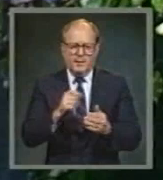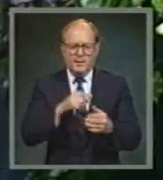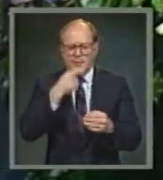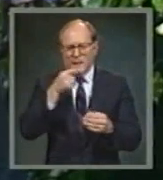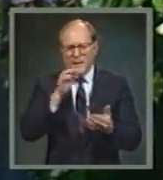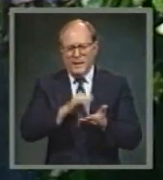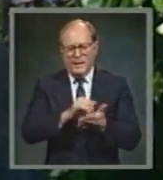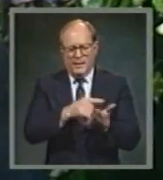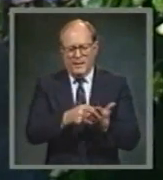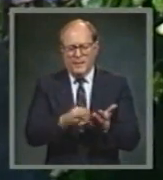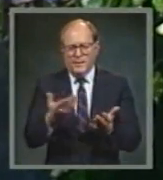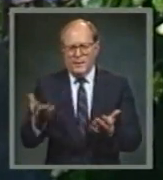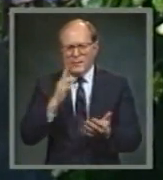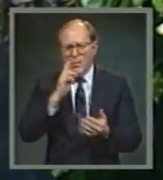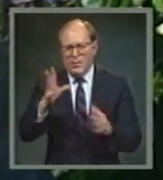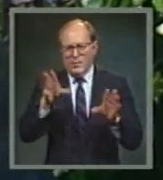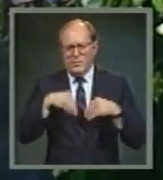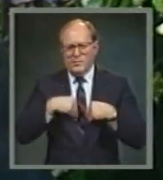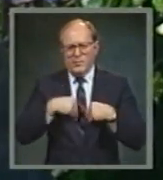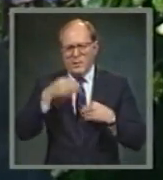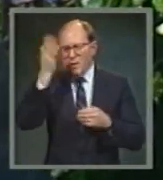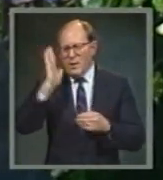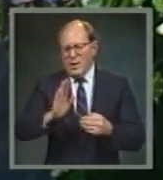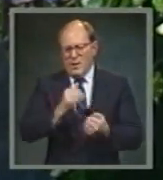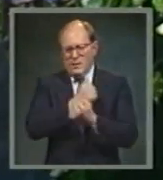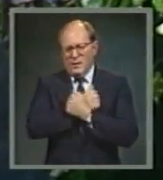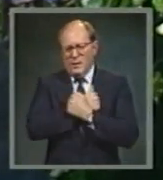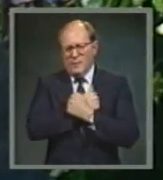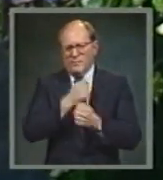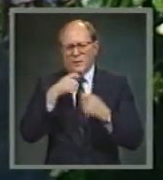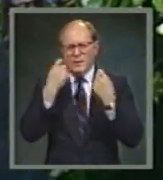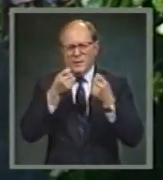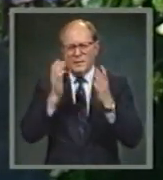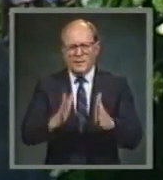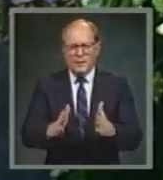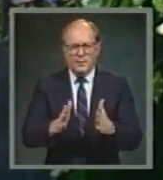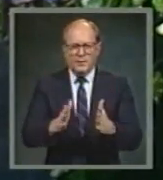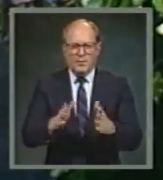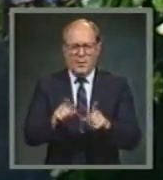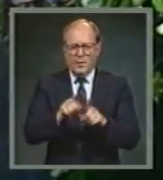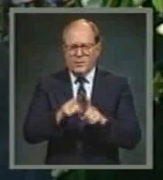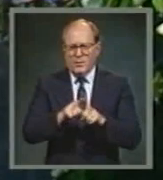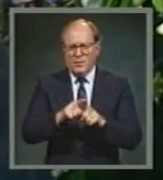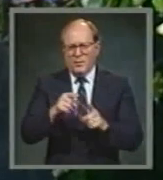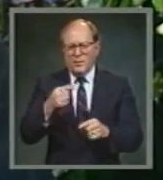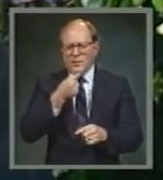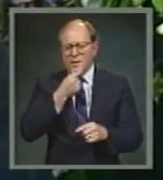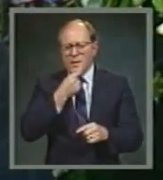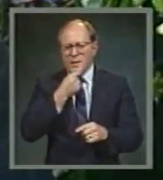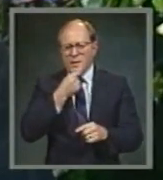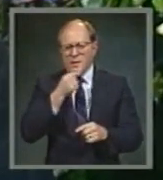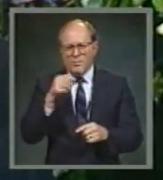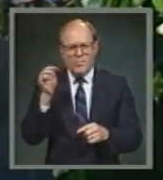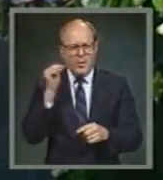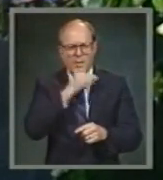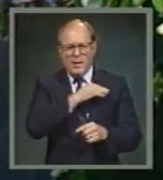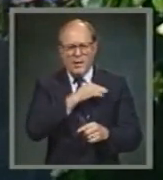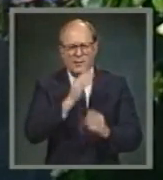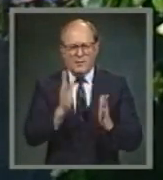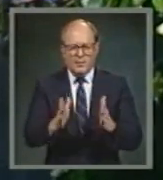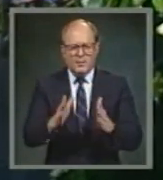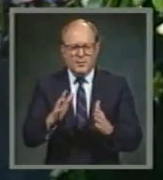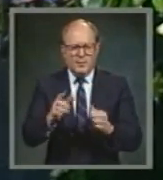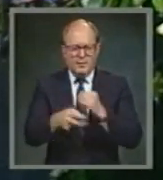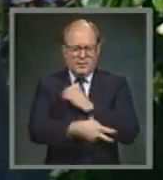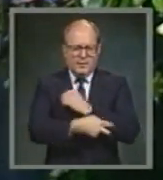God loves sinners, including the homosexuals, lesbians, liars, murderers,